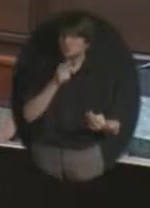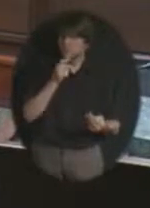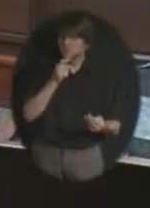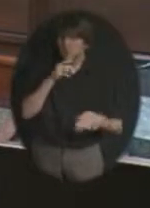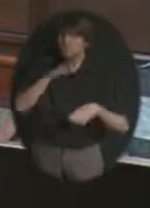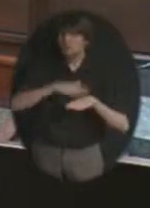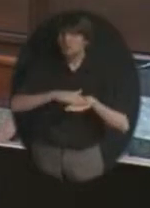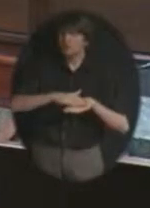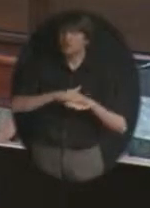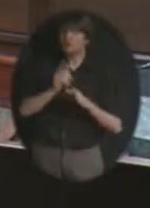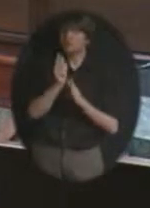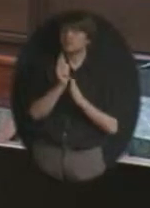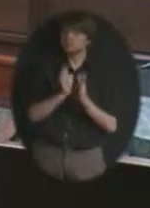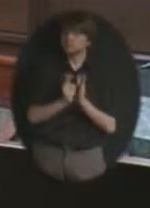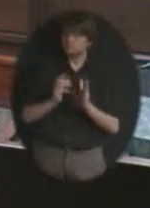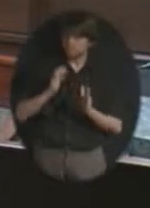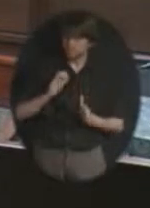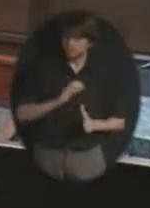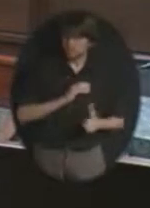accept names into nomination.